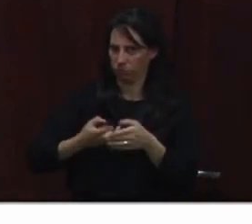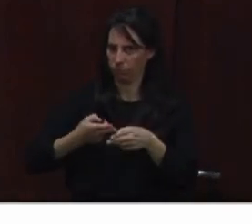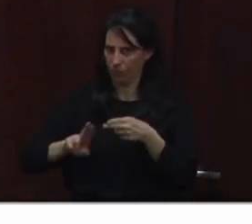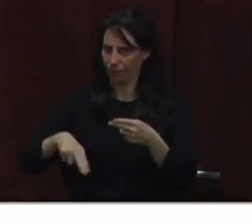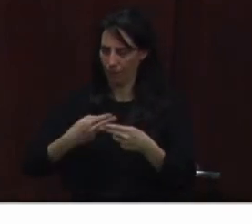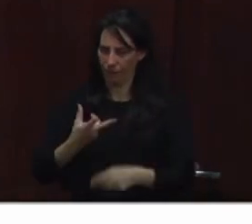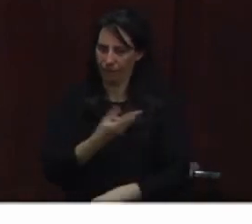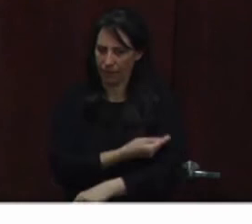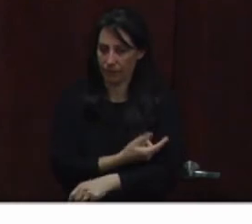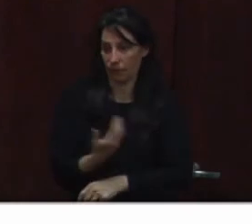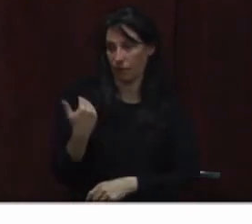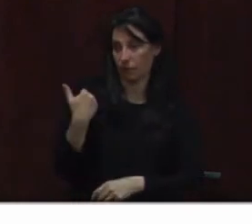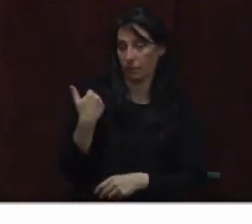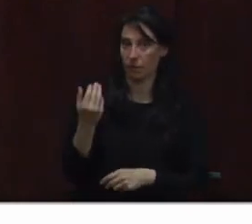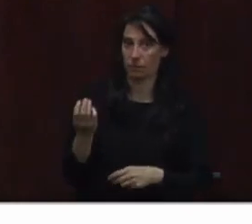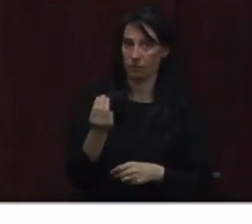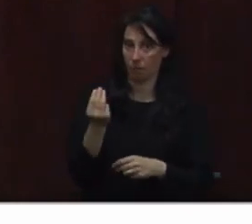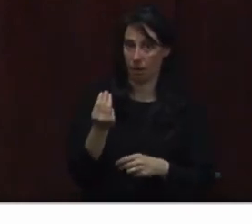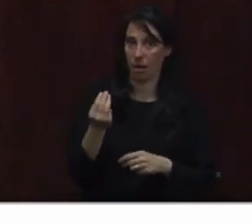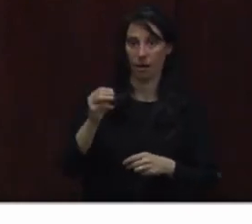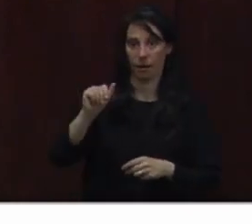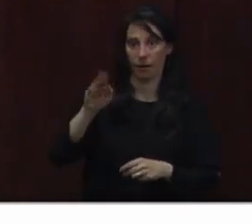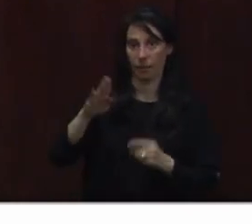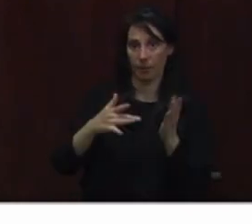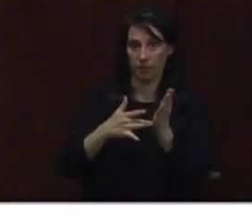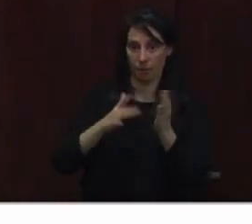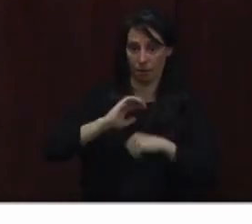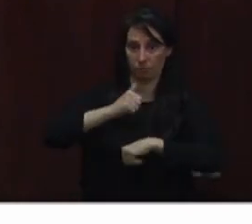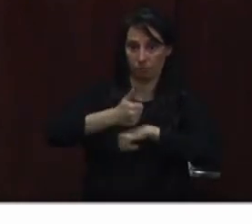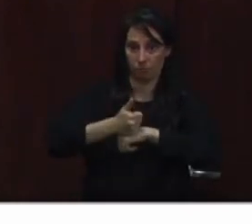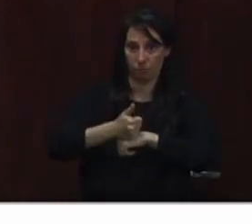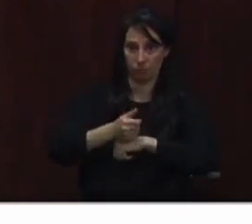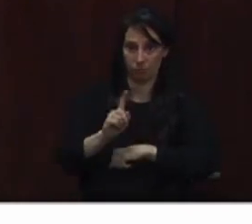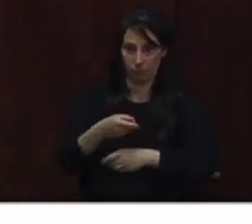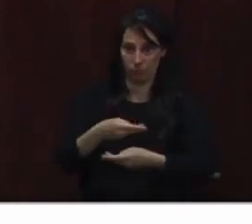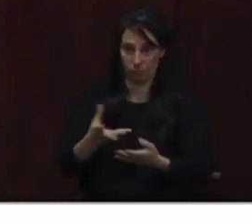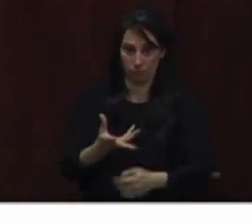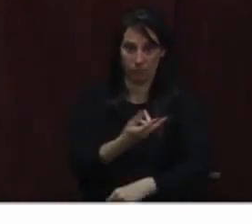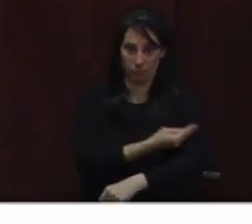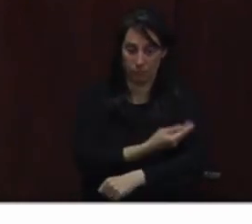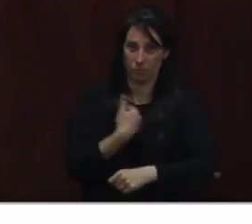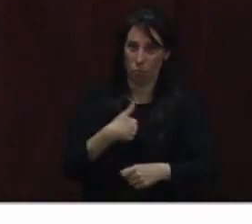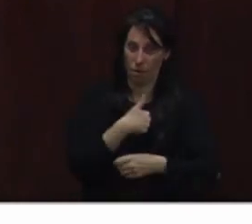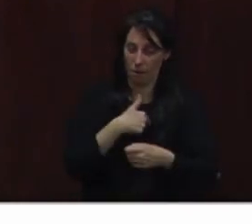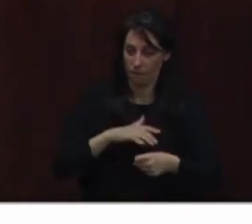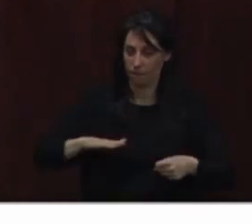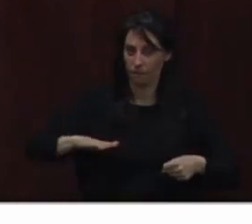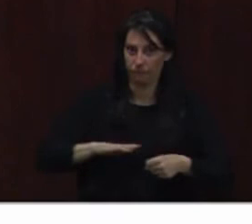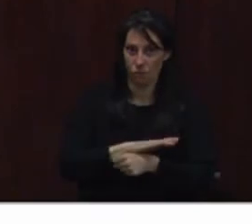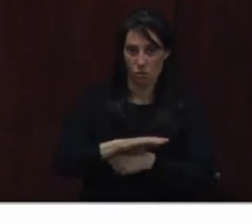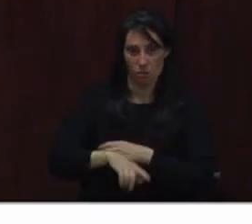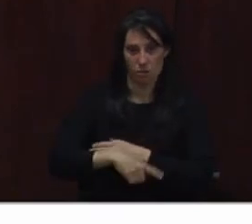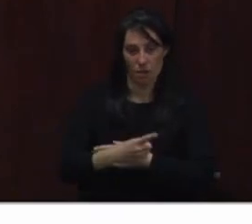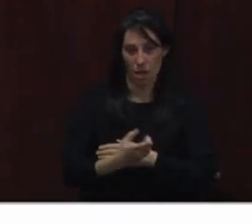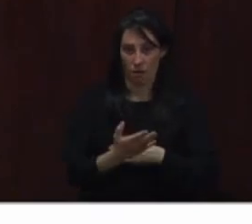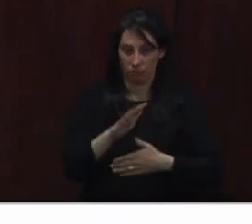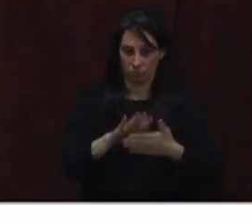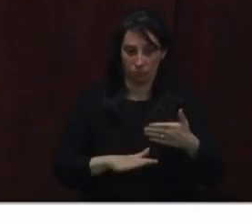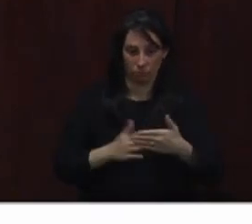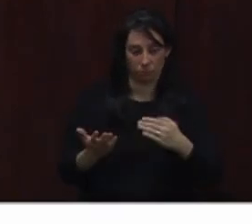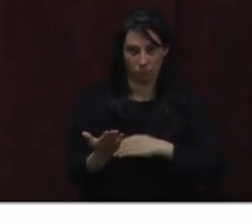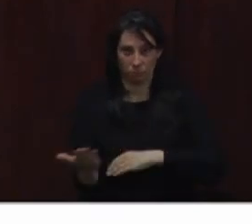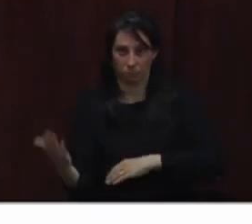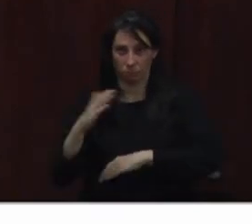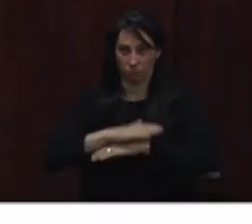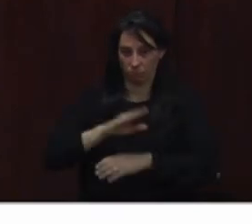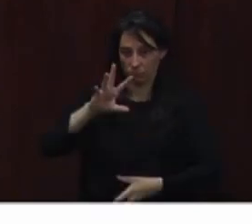tested our capacity at AB Tech. We purposefully loaded that day to have a throughput of 850.